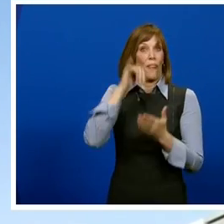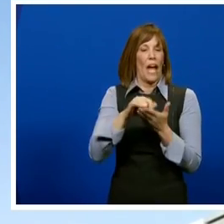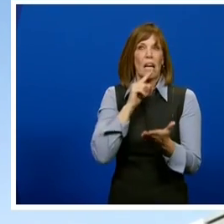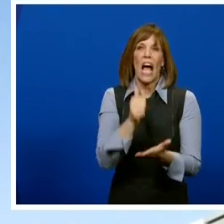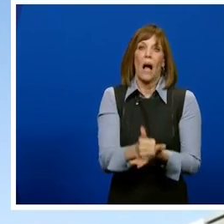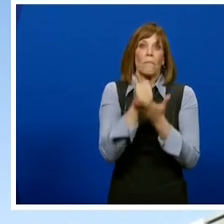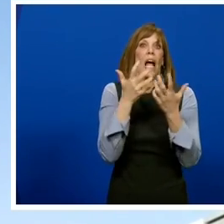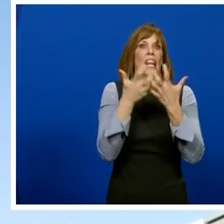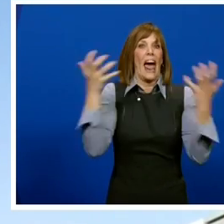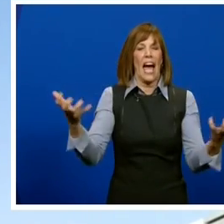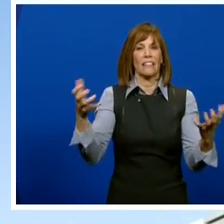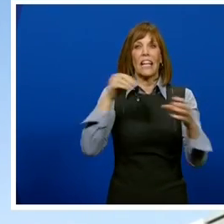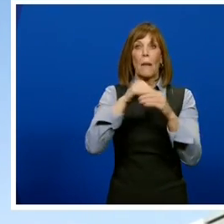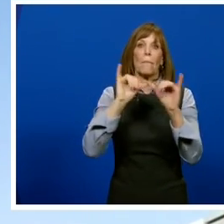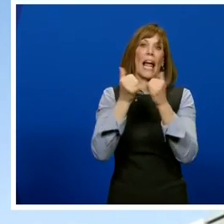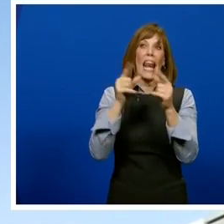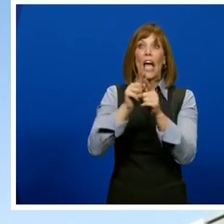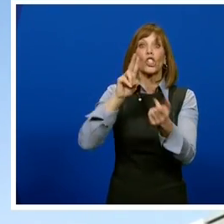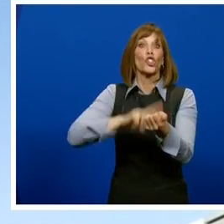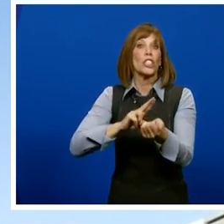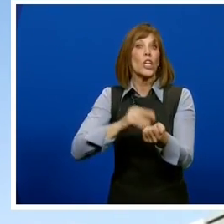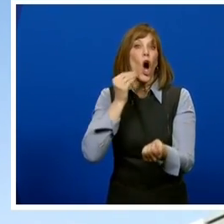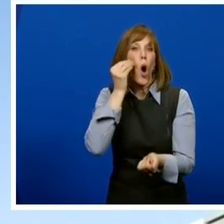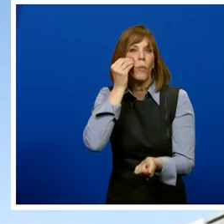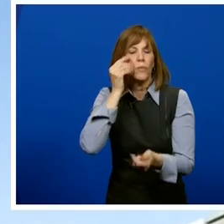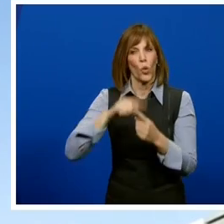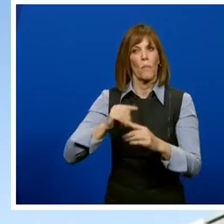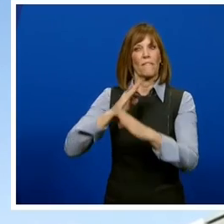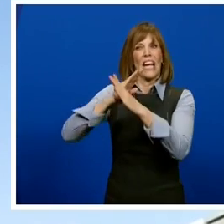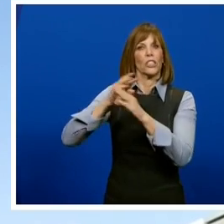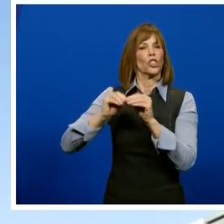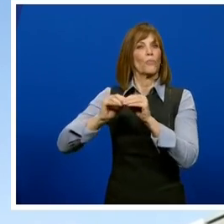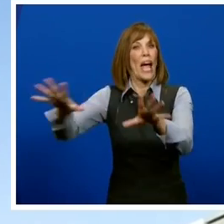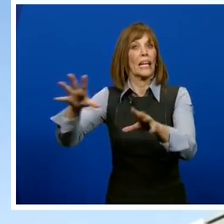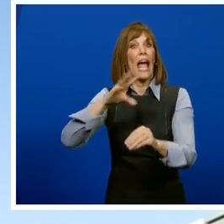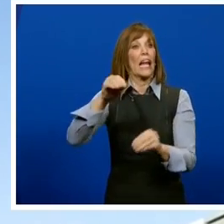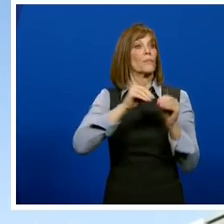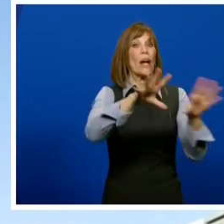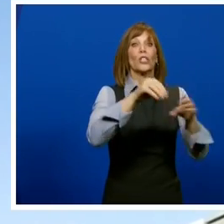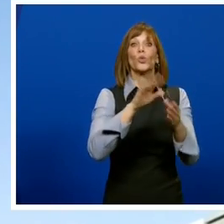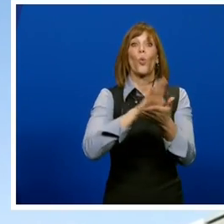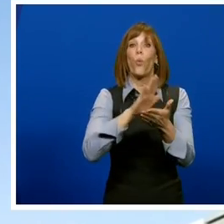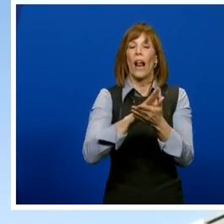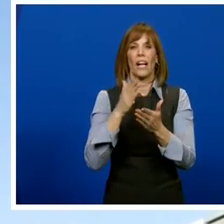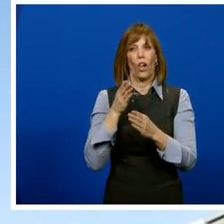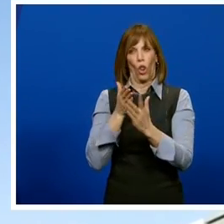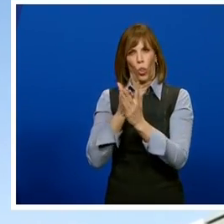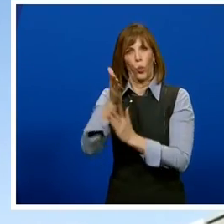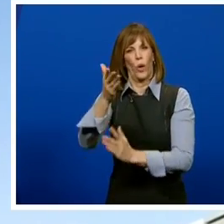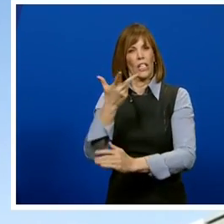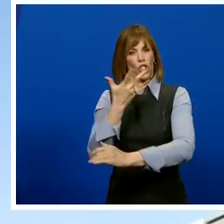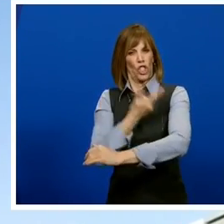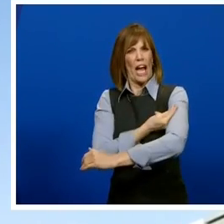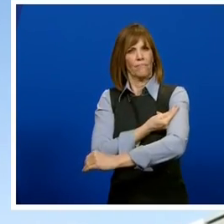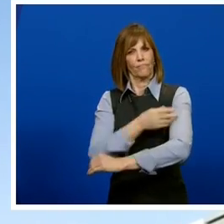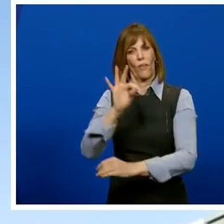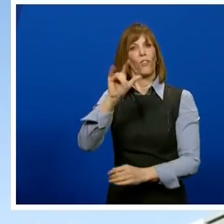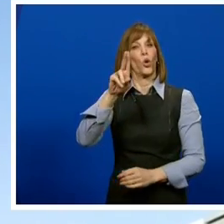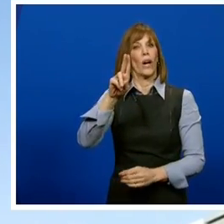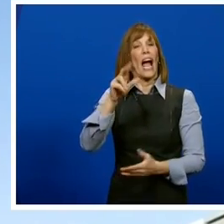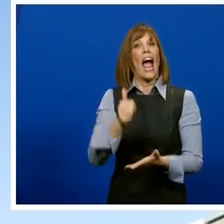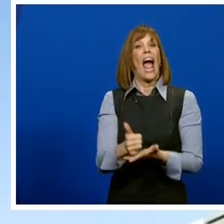difference in places like nursing homes and the spread in school systems, helping damp town